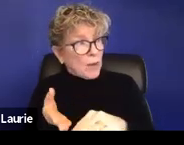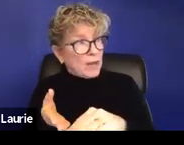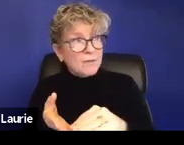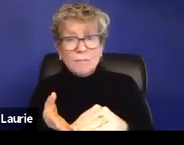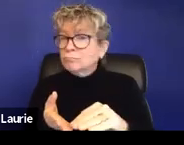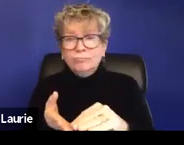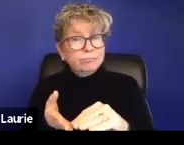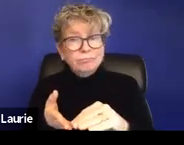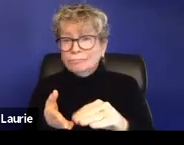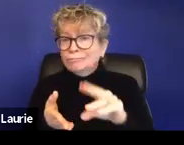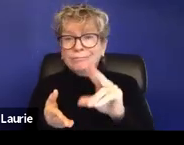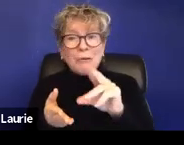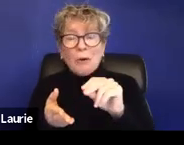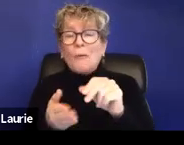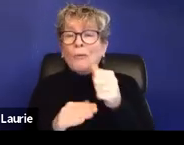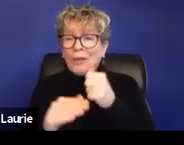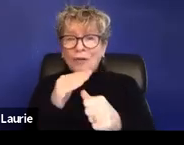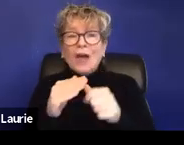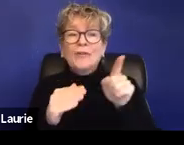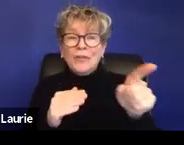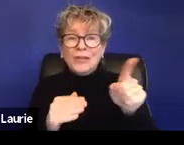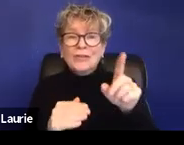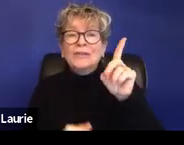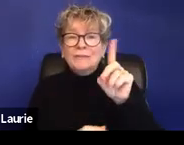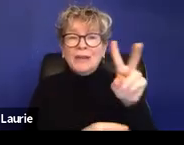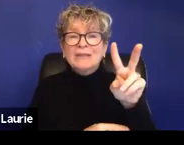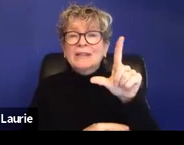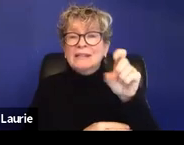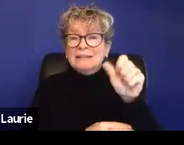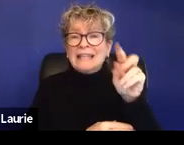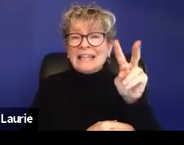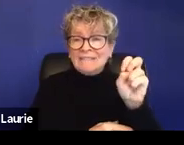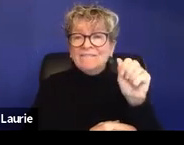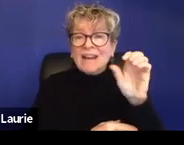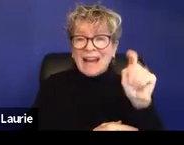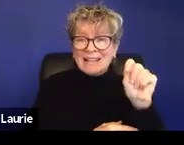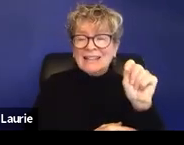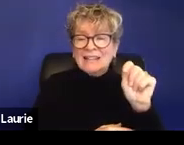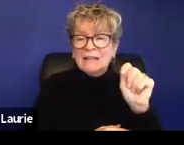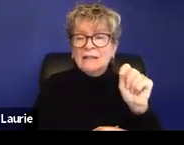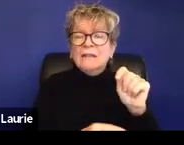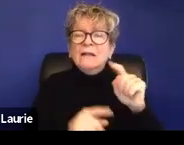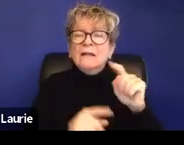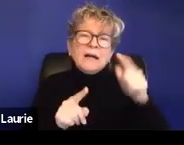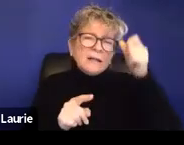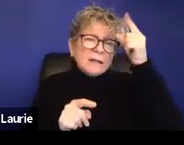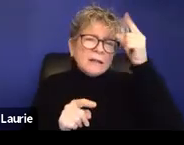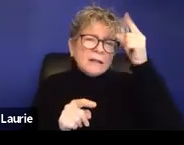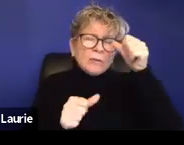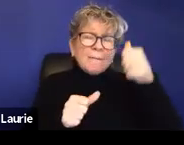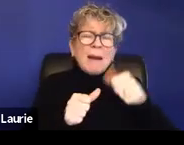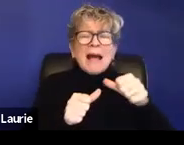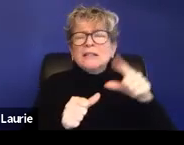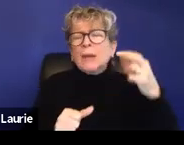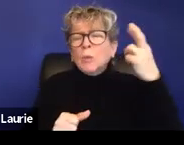kind of employer they are. Um, also the Leave Act though, it has to be reasonable. Um, so that is